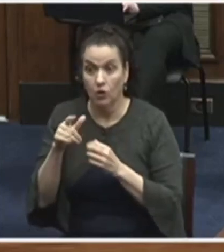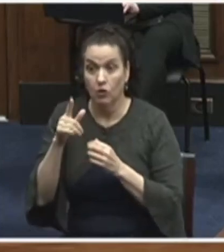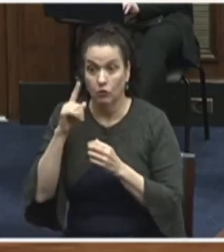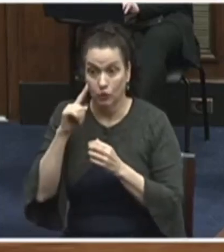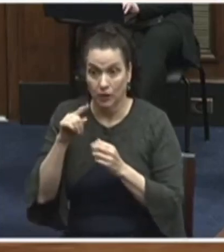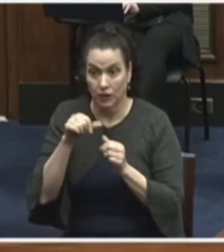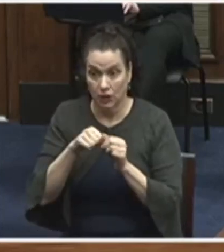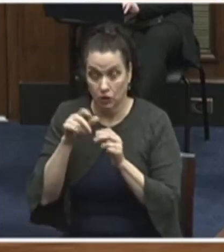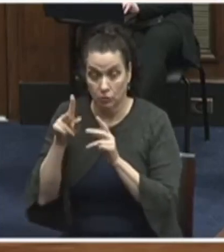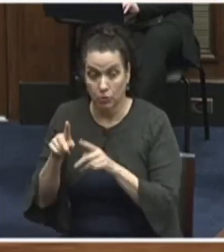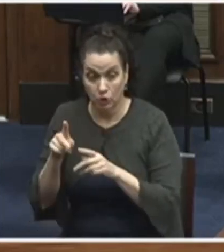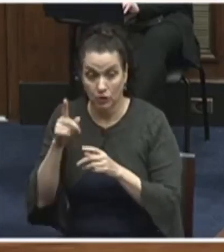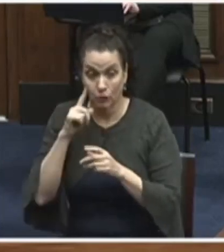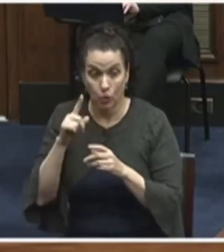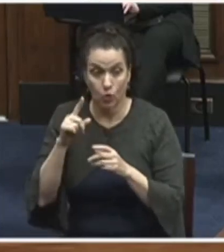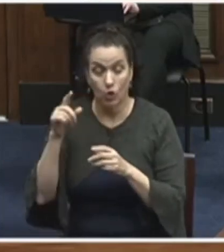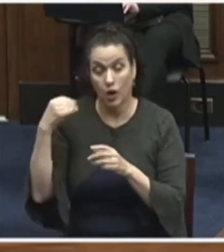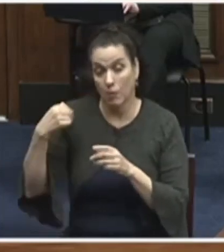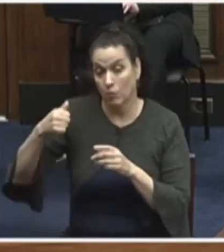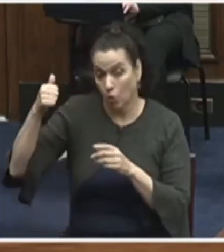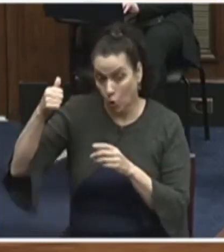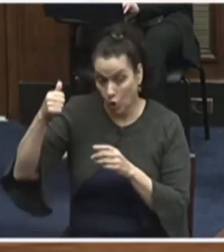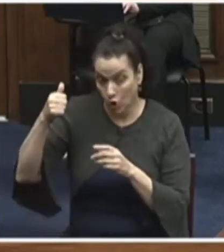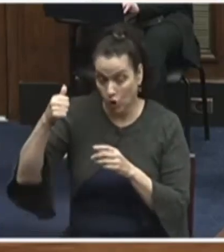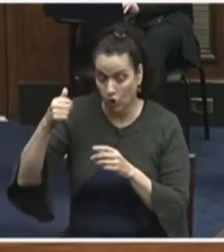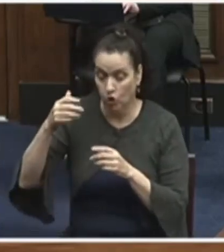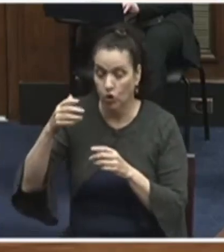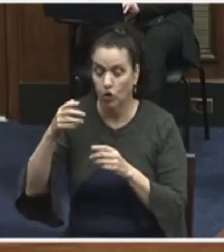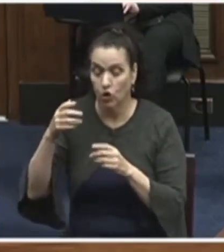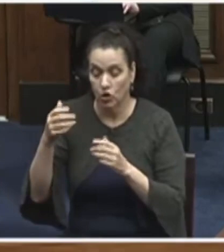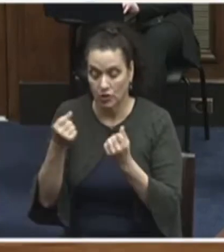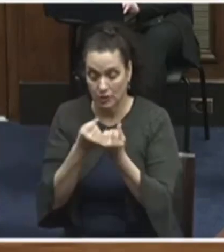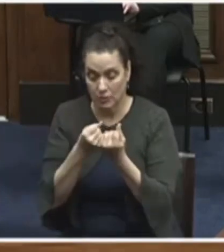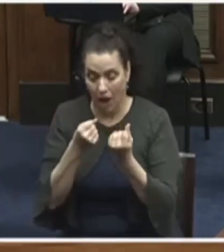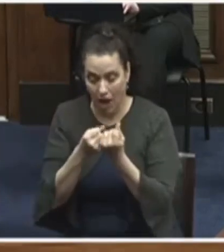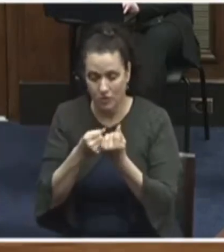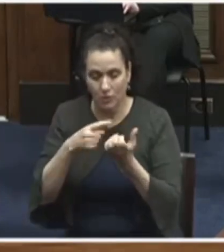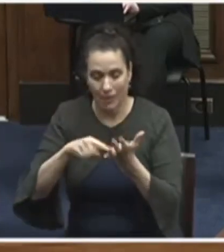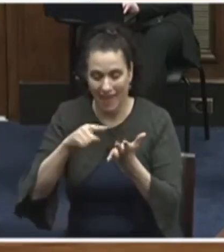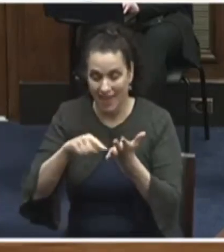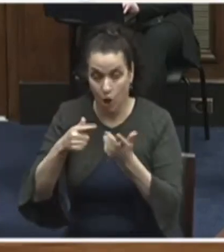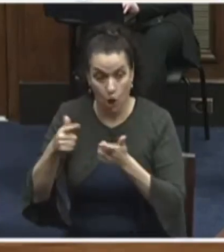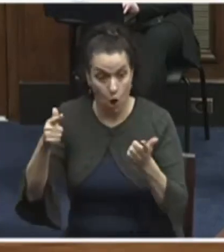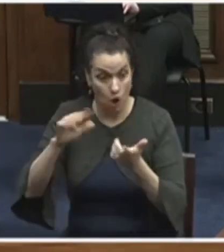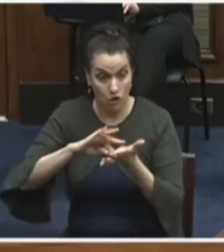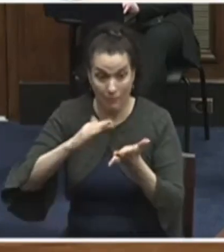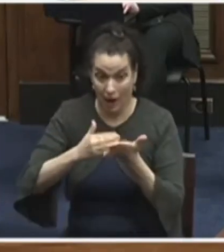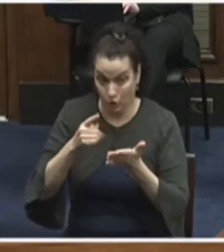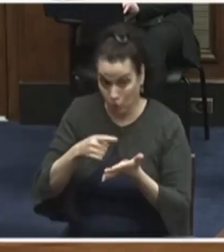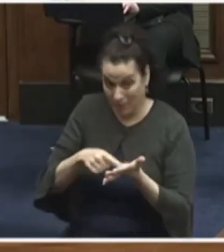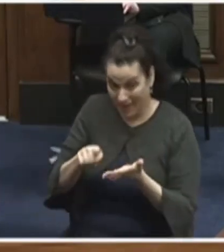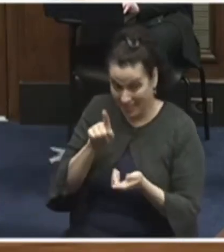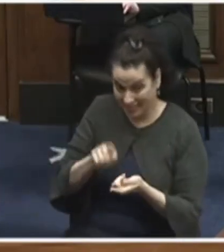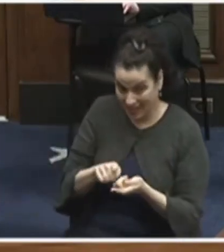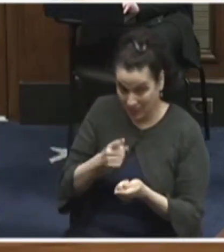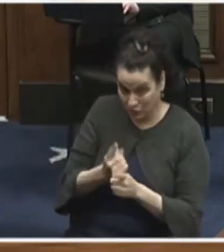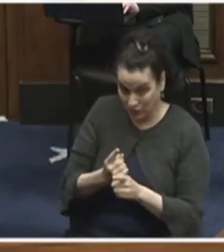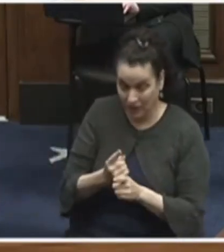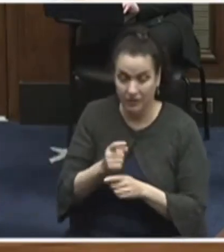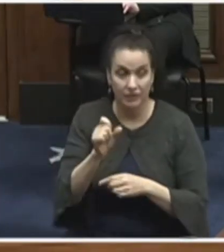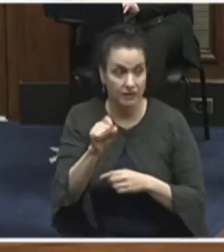-sponsored insurance, your employer pays a large portion, and you pay a smaller portion, correct? Yes.